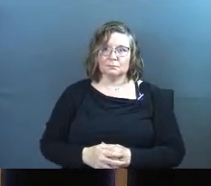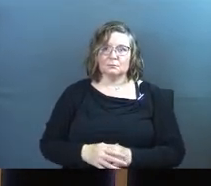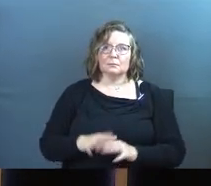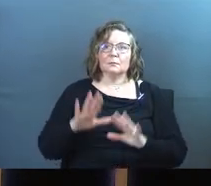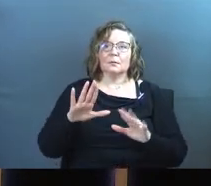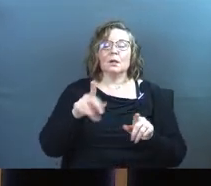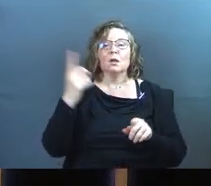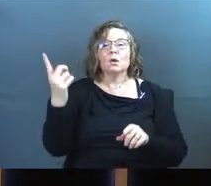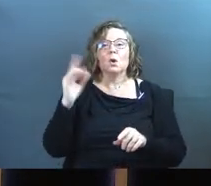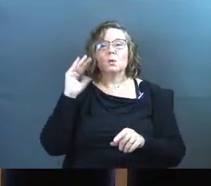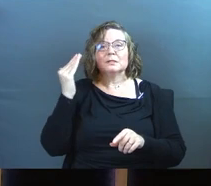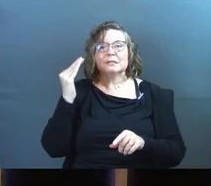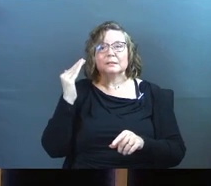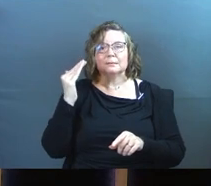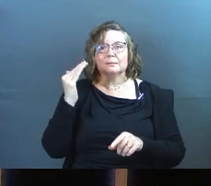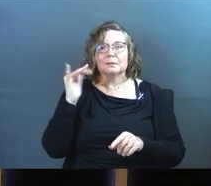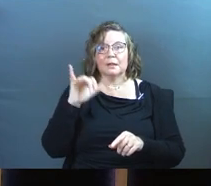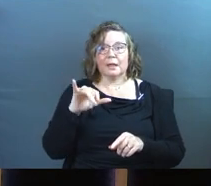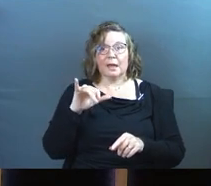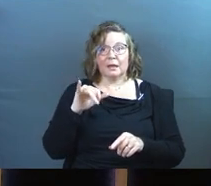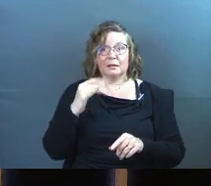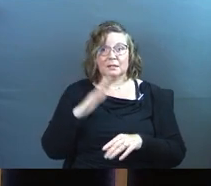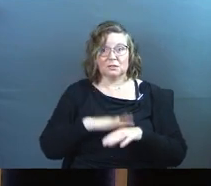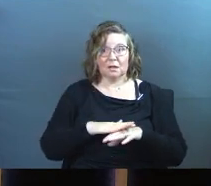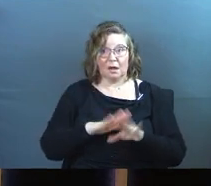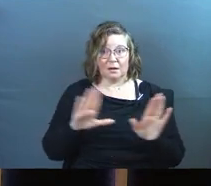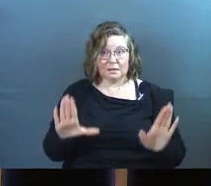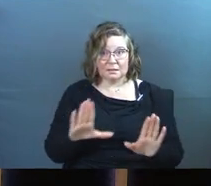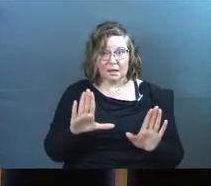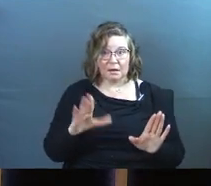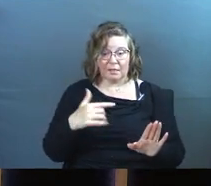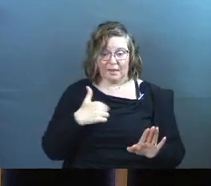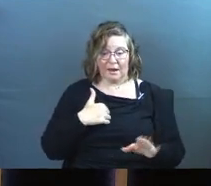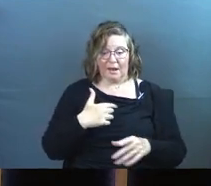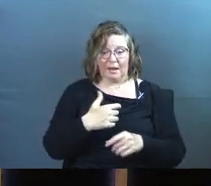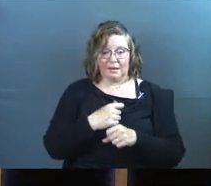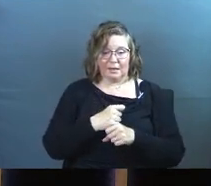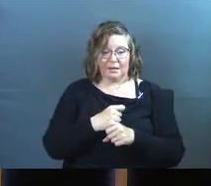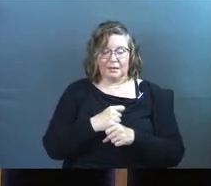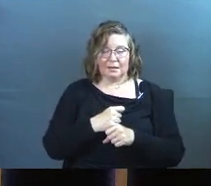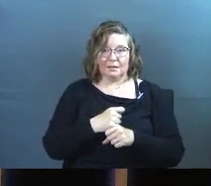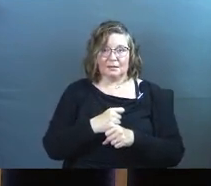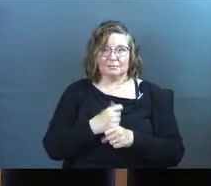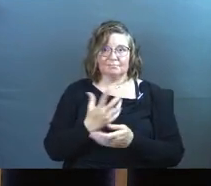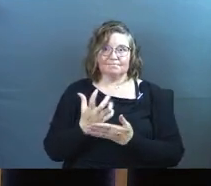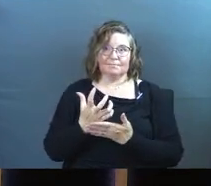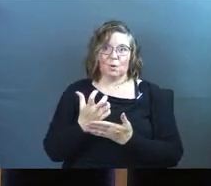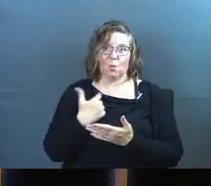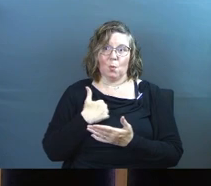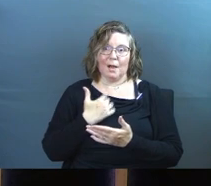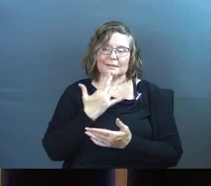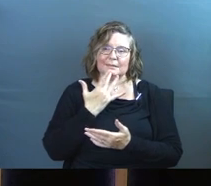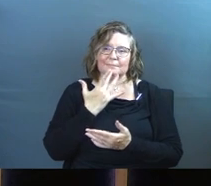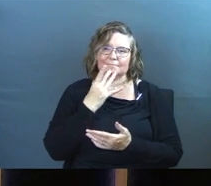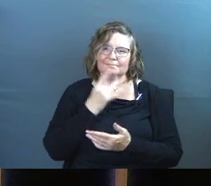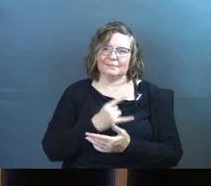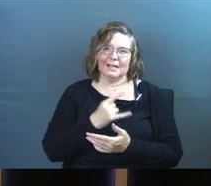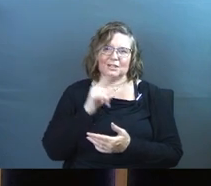It always seems inevitable that it's on a Sunday that I get a hankering for tasty chicken.